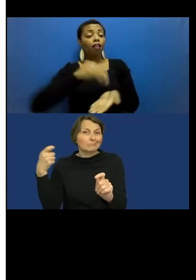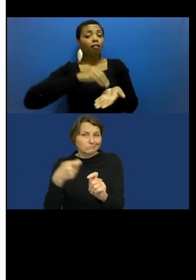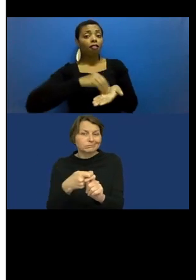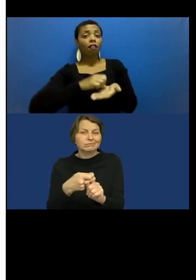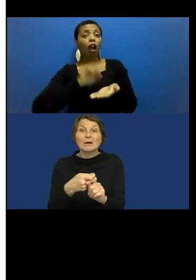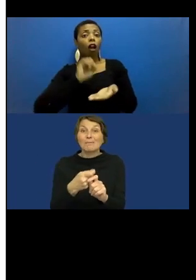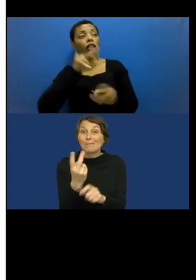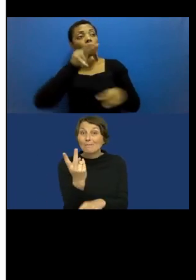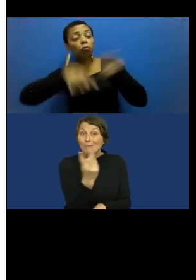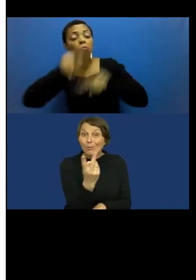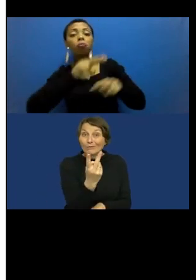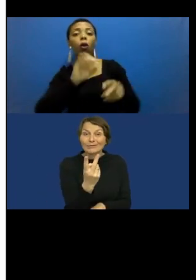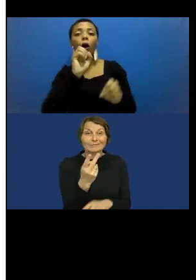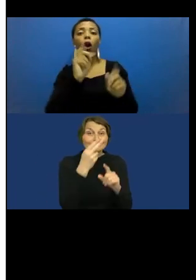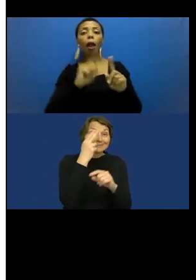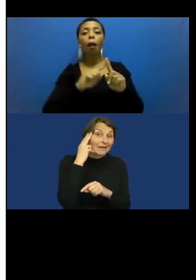dual sensory loss.